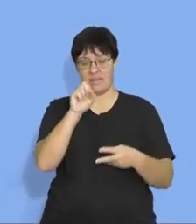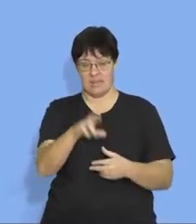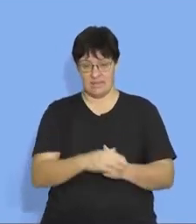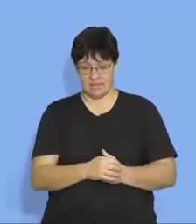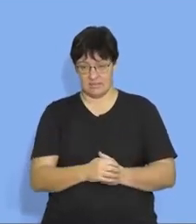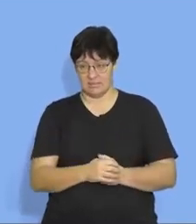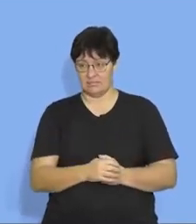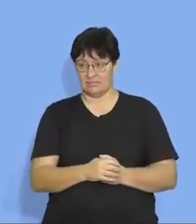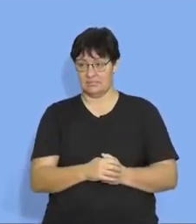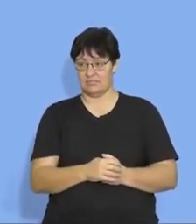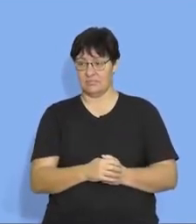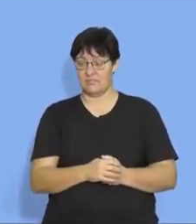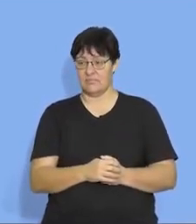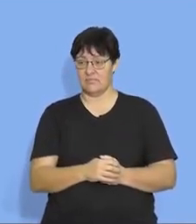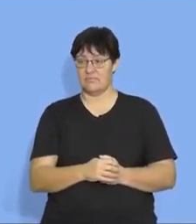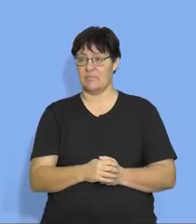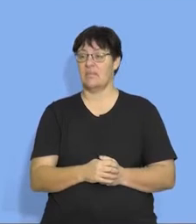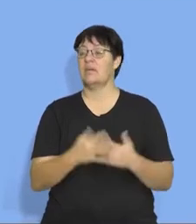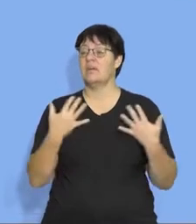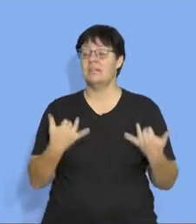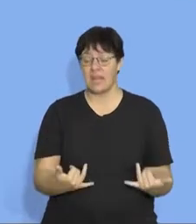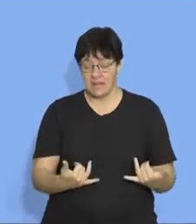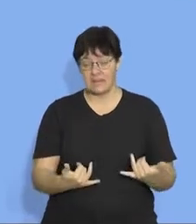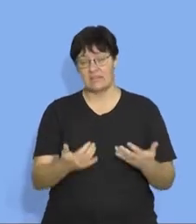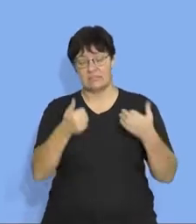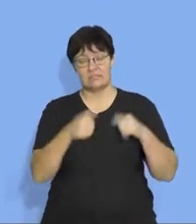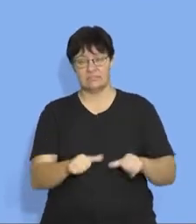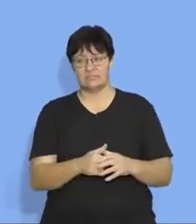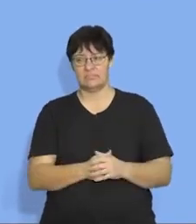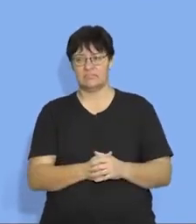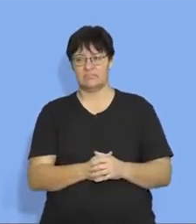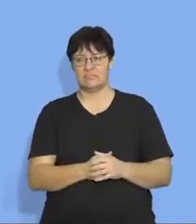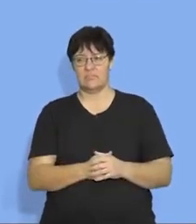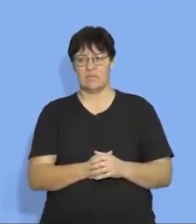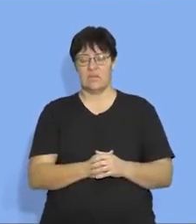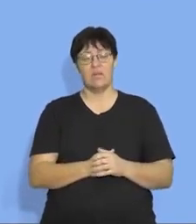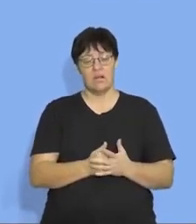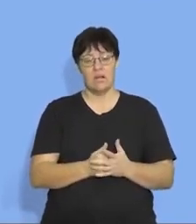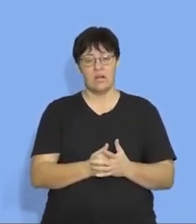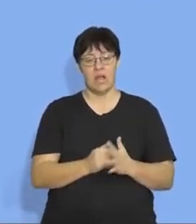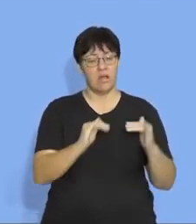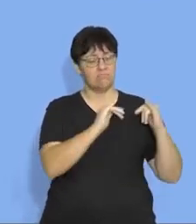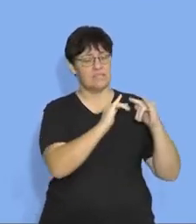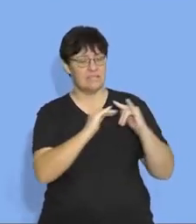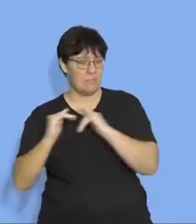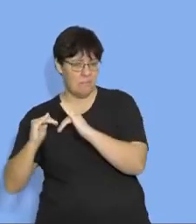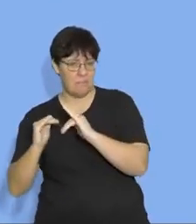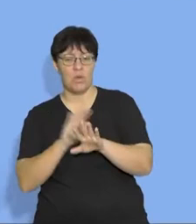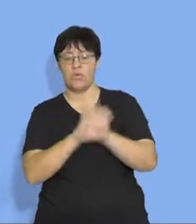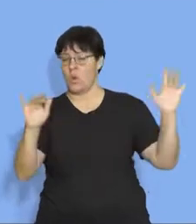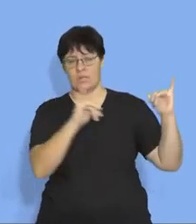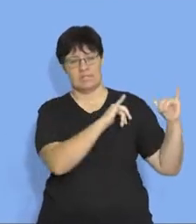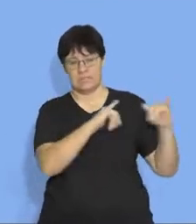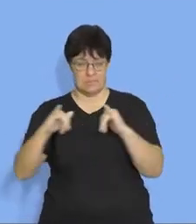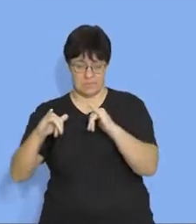We've done that. Then we need to talk about what is uniform and non-uniform. This is quite important because